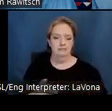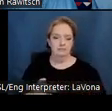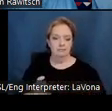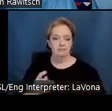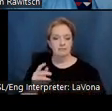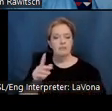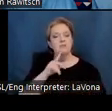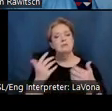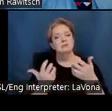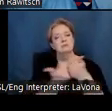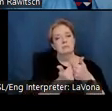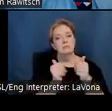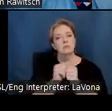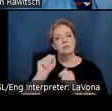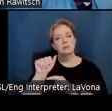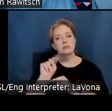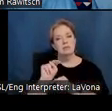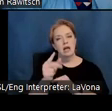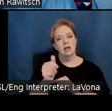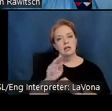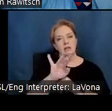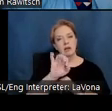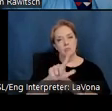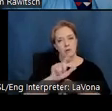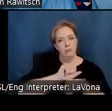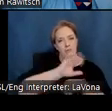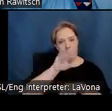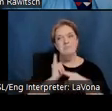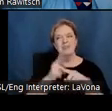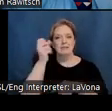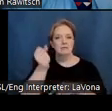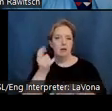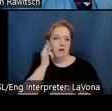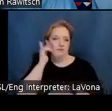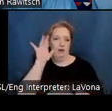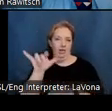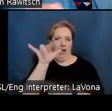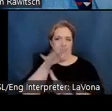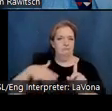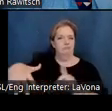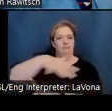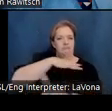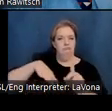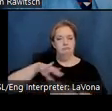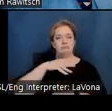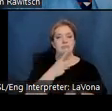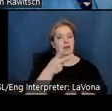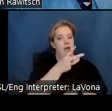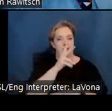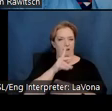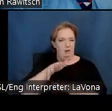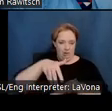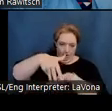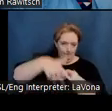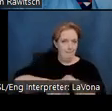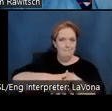Gabriel Mountains and Southern California more generally. The couple's long-standing ties to the region were strong, as you